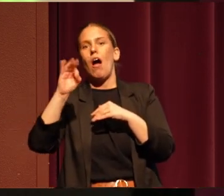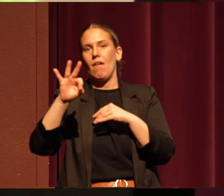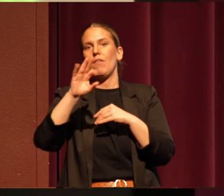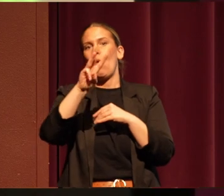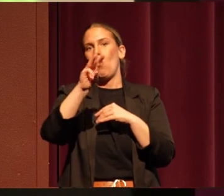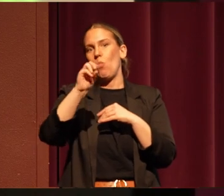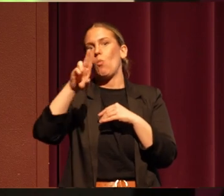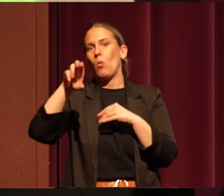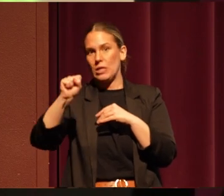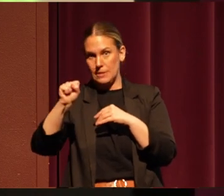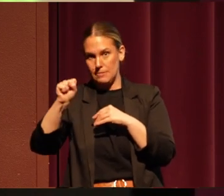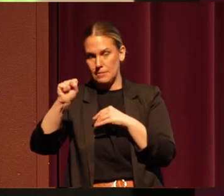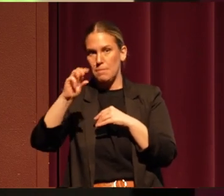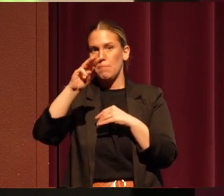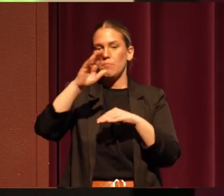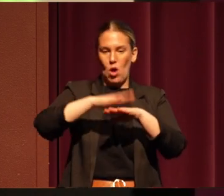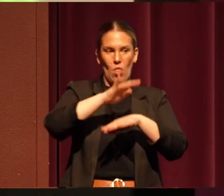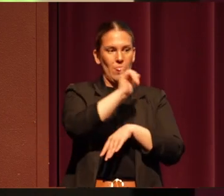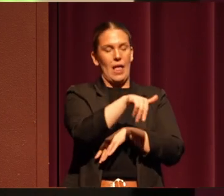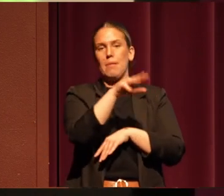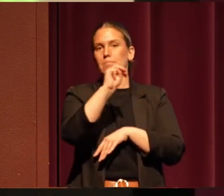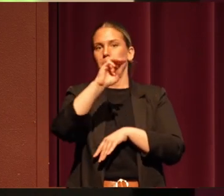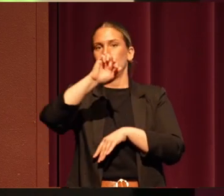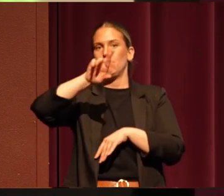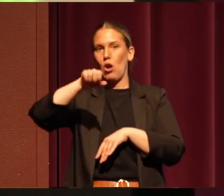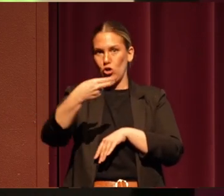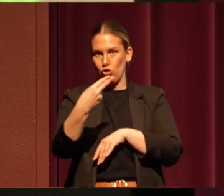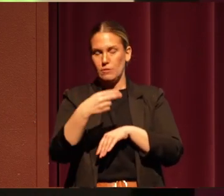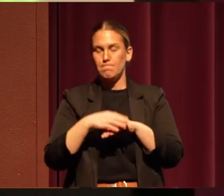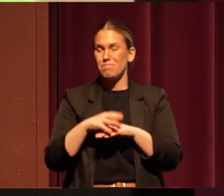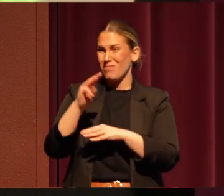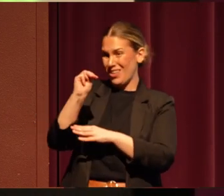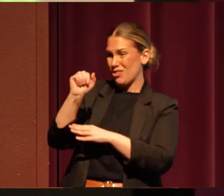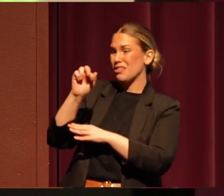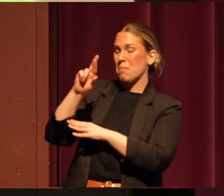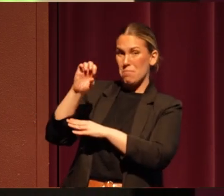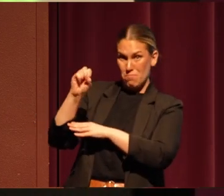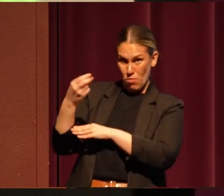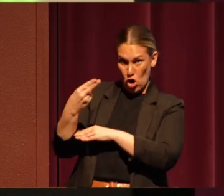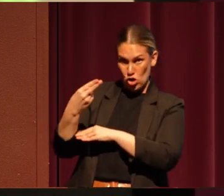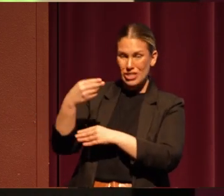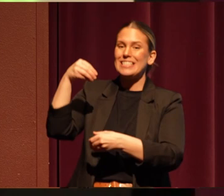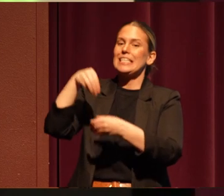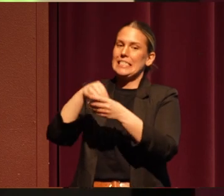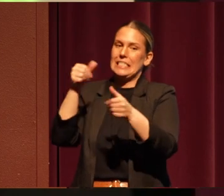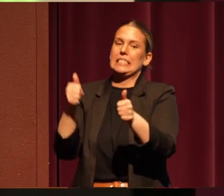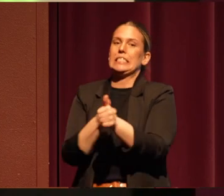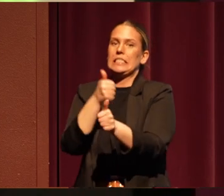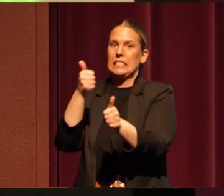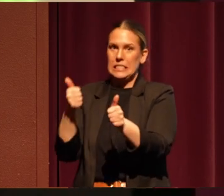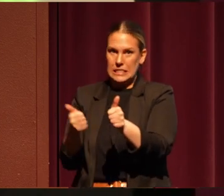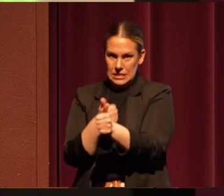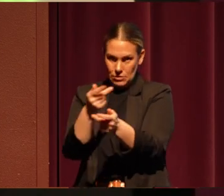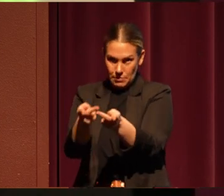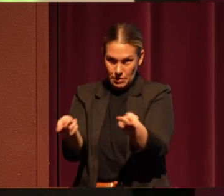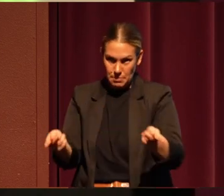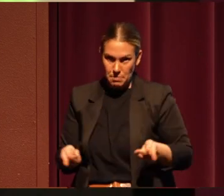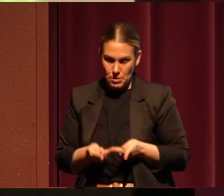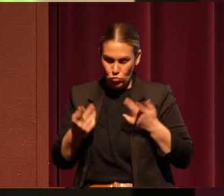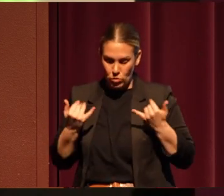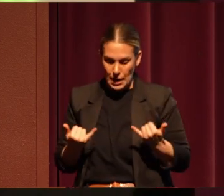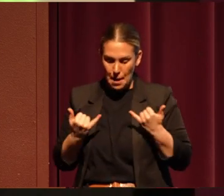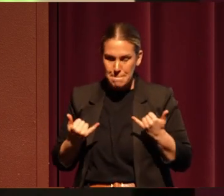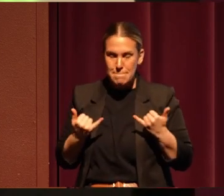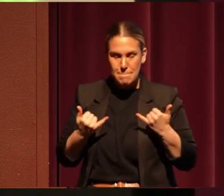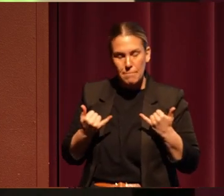The Klamath Marsh is in a very dangerous place right now. It's still home